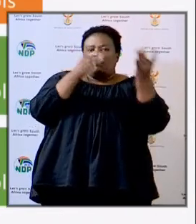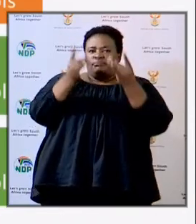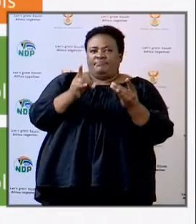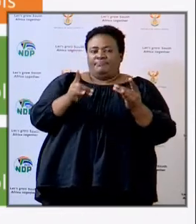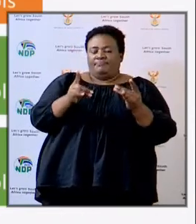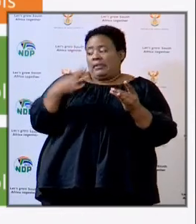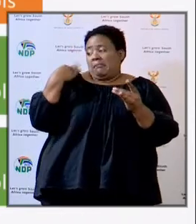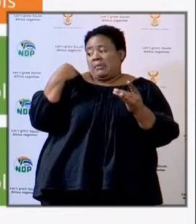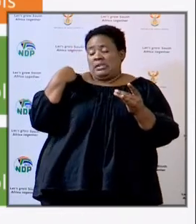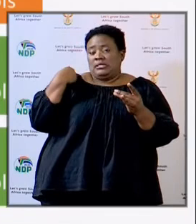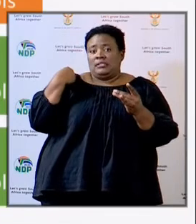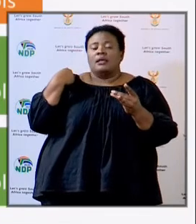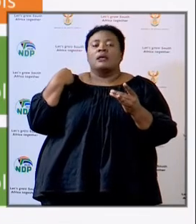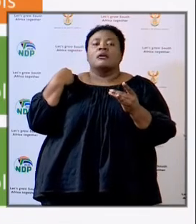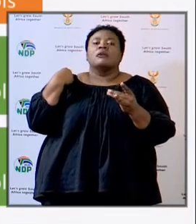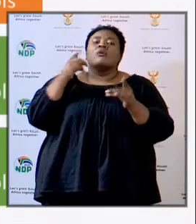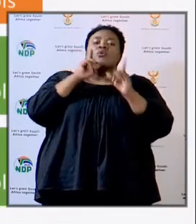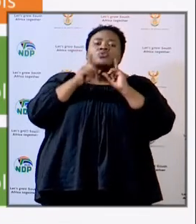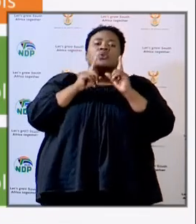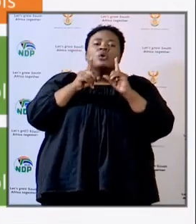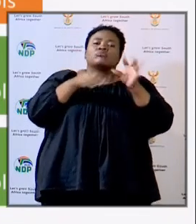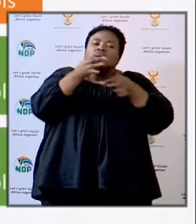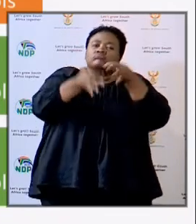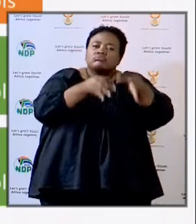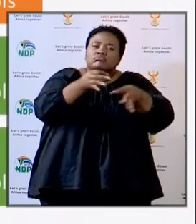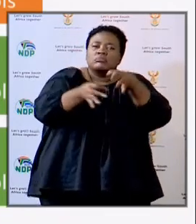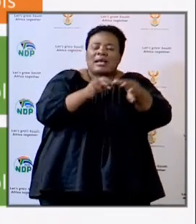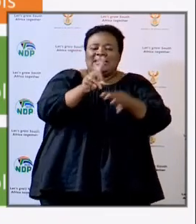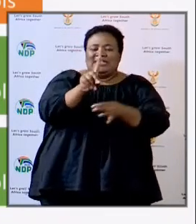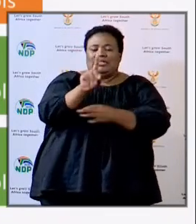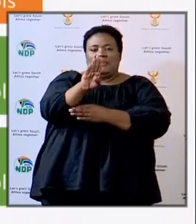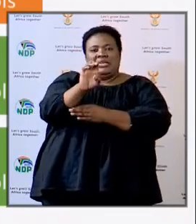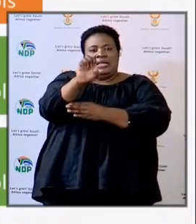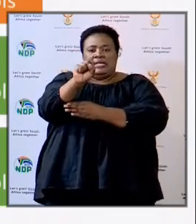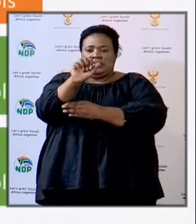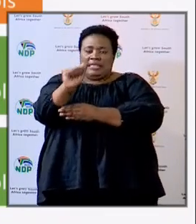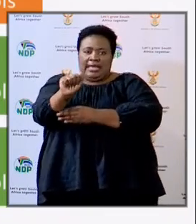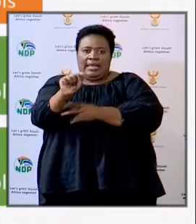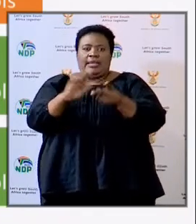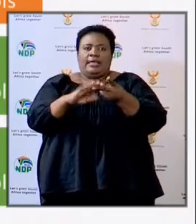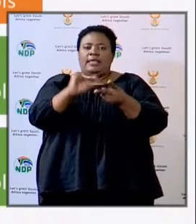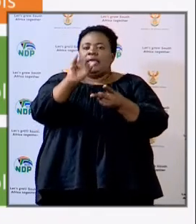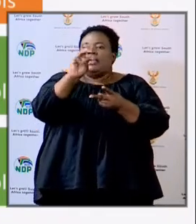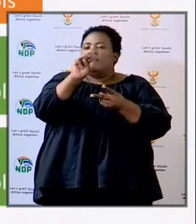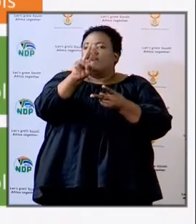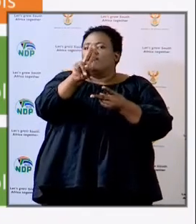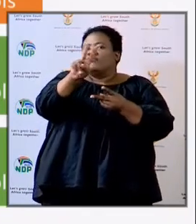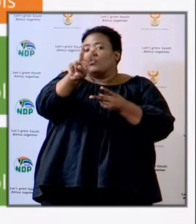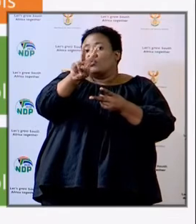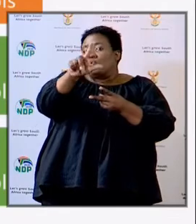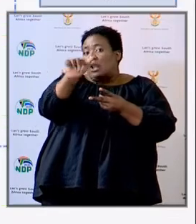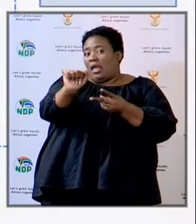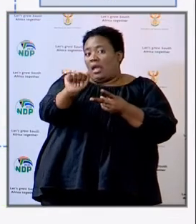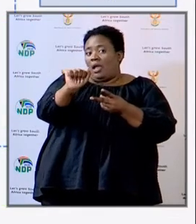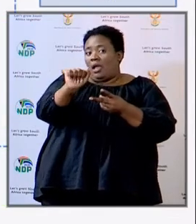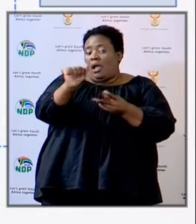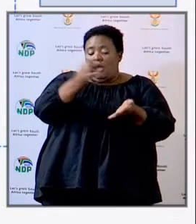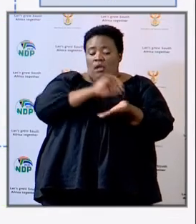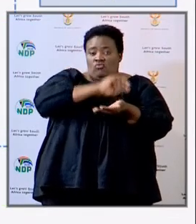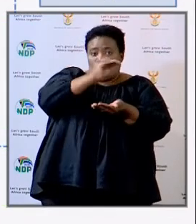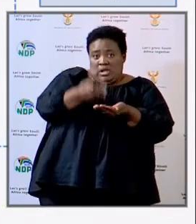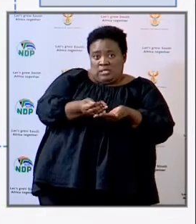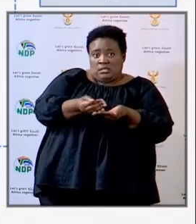The minister's speech acknowledged DBSA. We brought in DBSA. We brought in Vula Trust to enhance our capacity